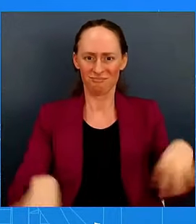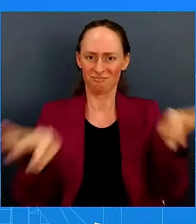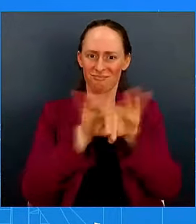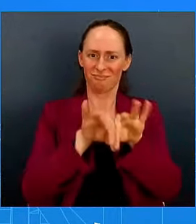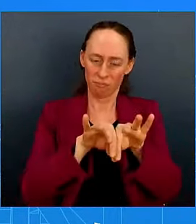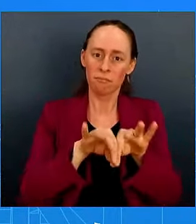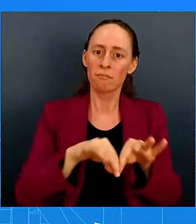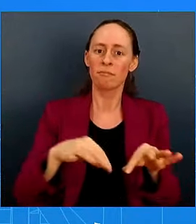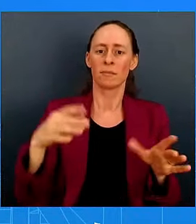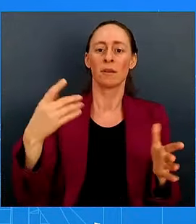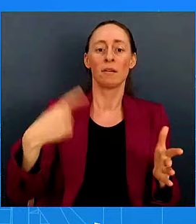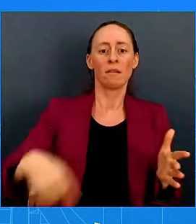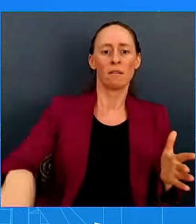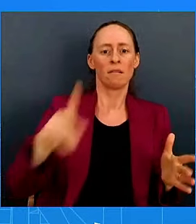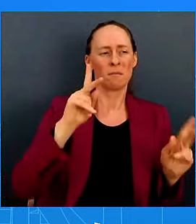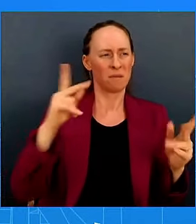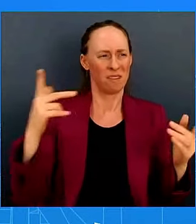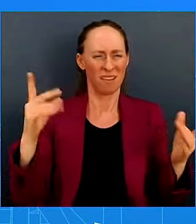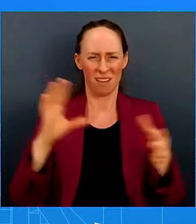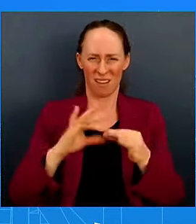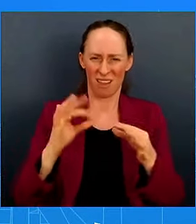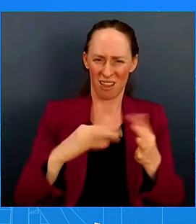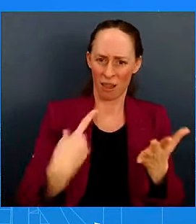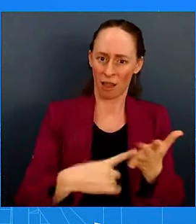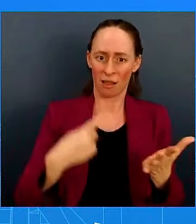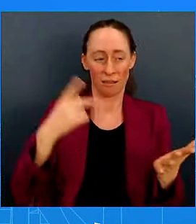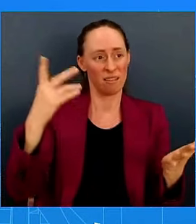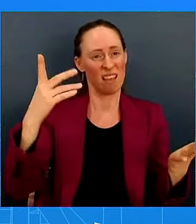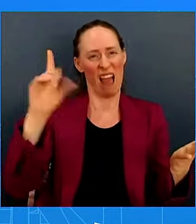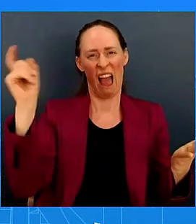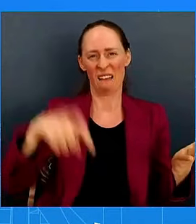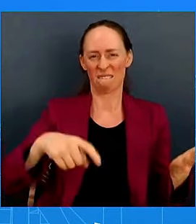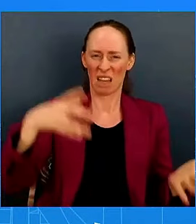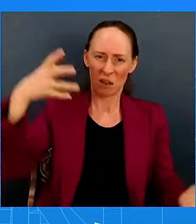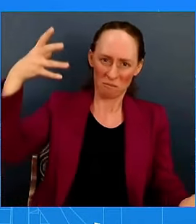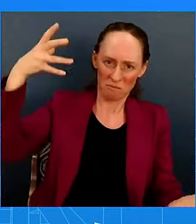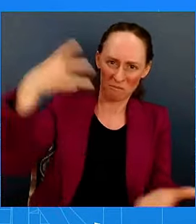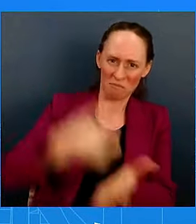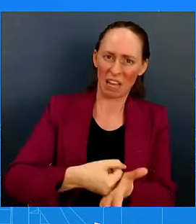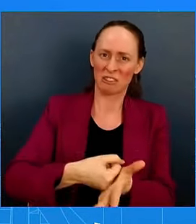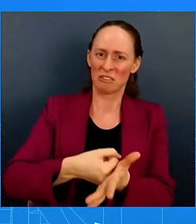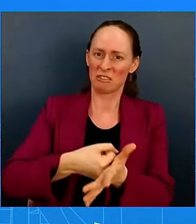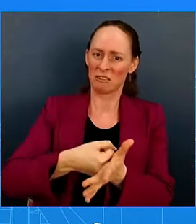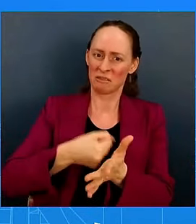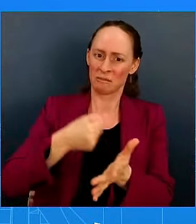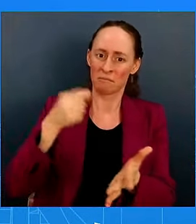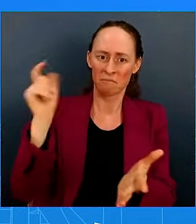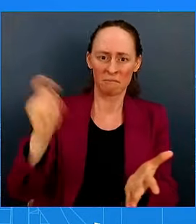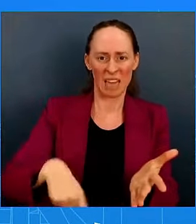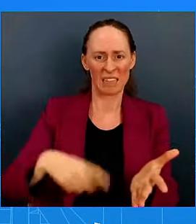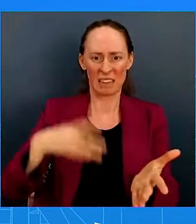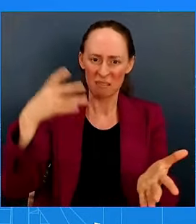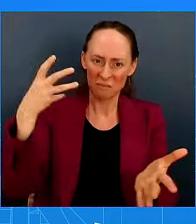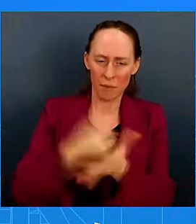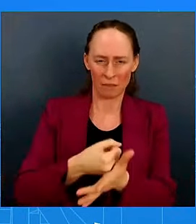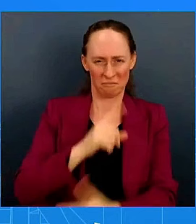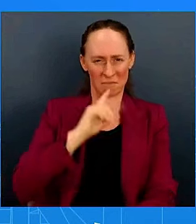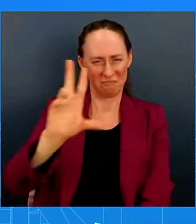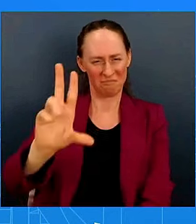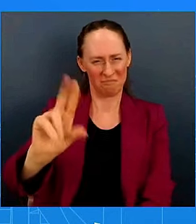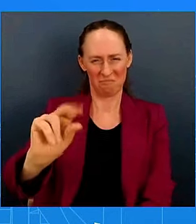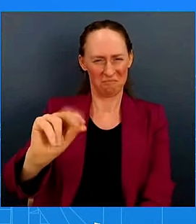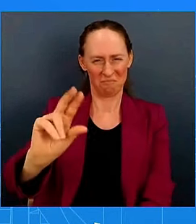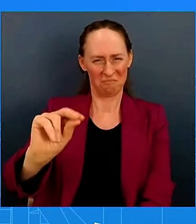needed a recession. And this has proven through the President's economic policy and what he's been able to do, that we didn't need to do that,